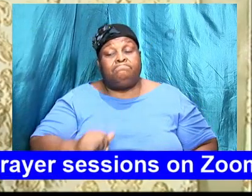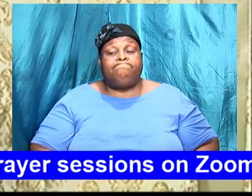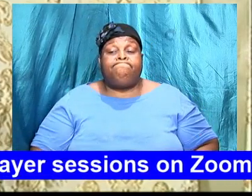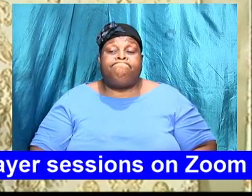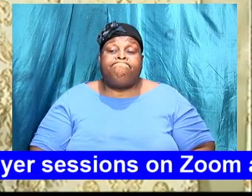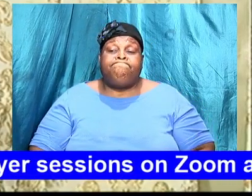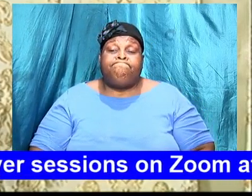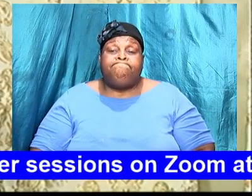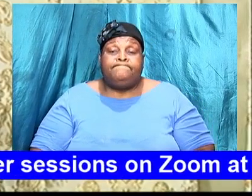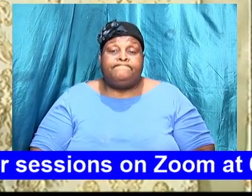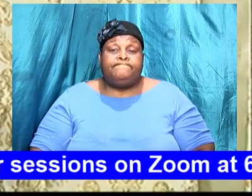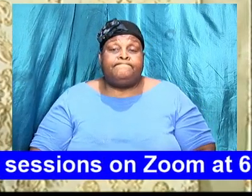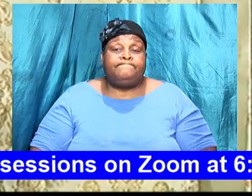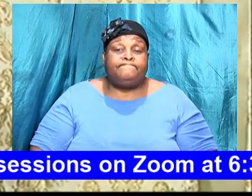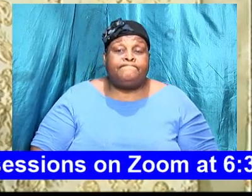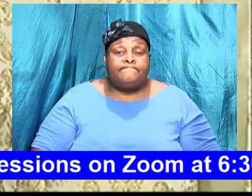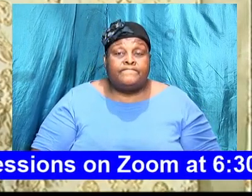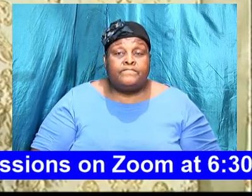amen